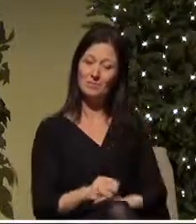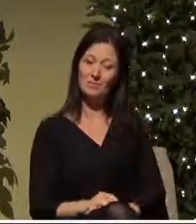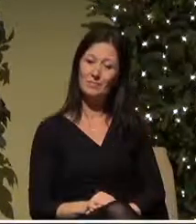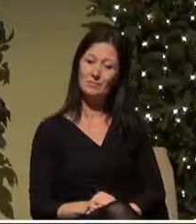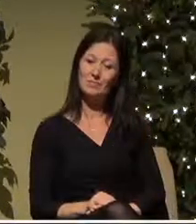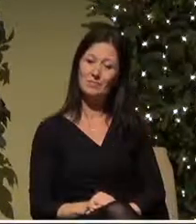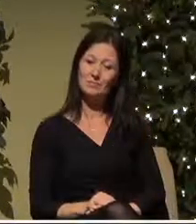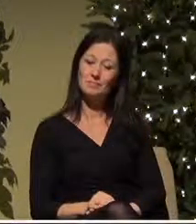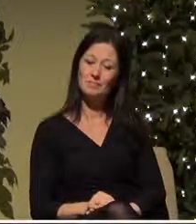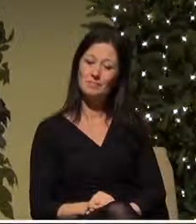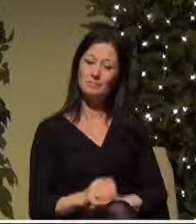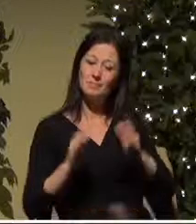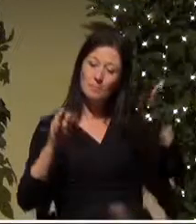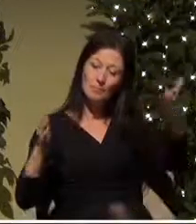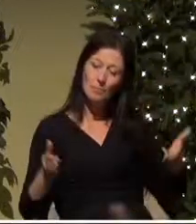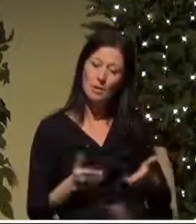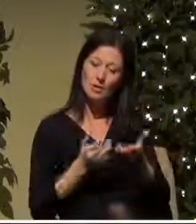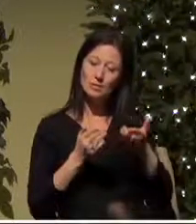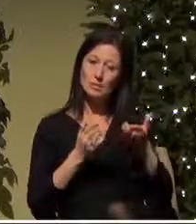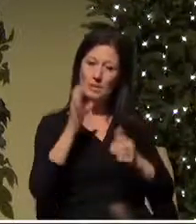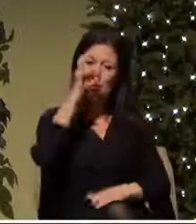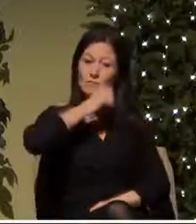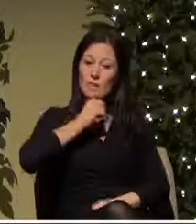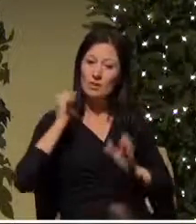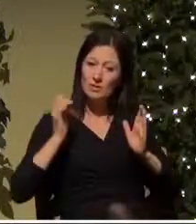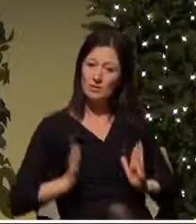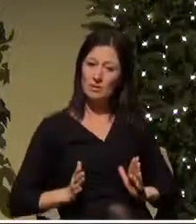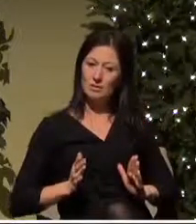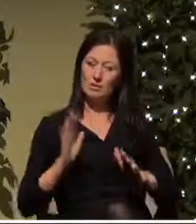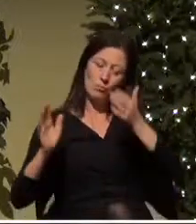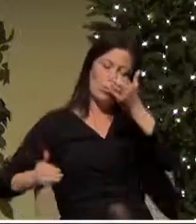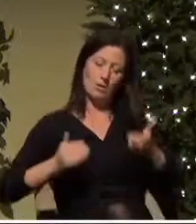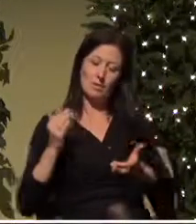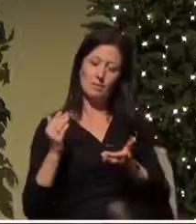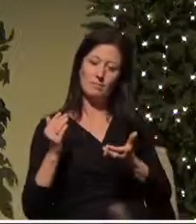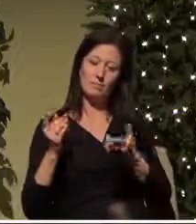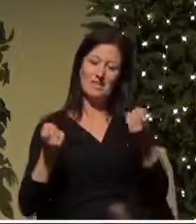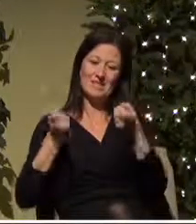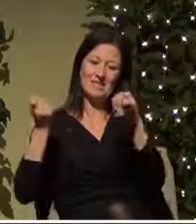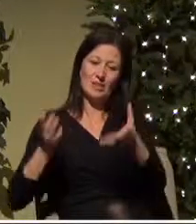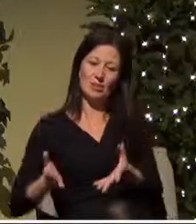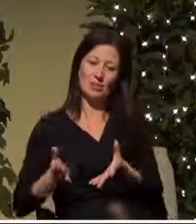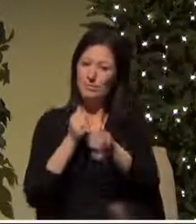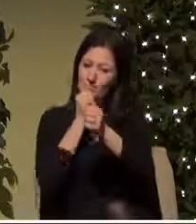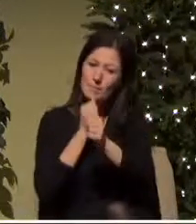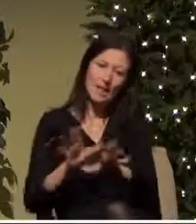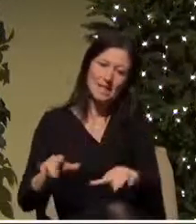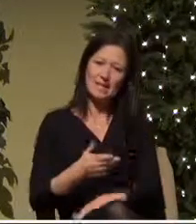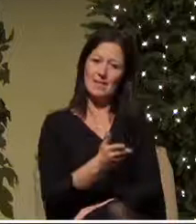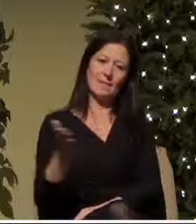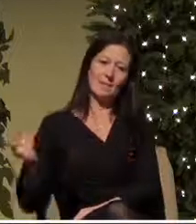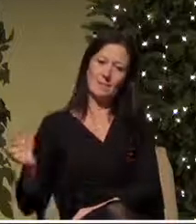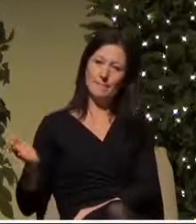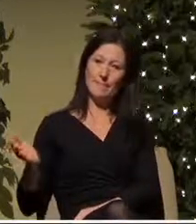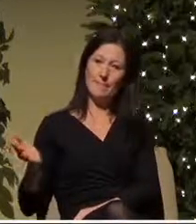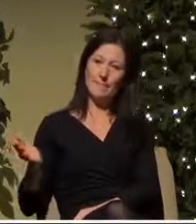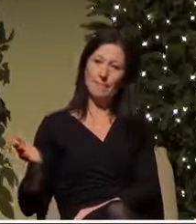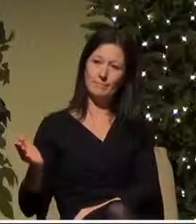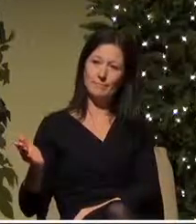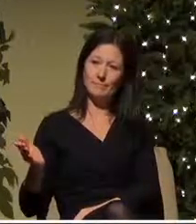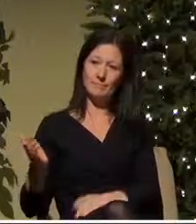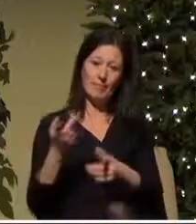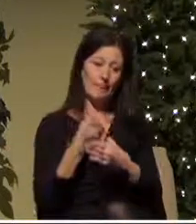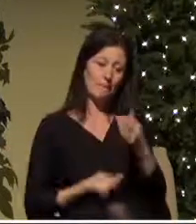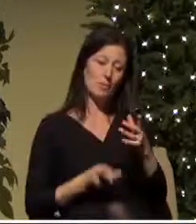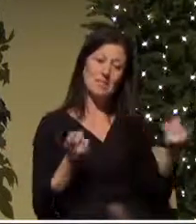may we welcome the outcast and the stranger may we bless the sinner and the friend may we show hospitality as you